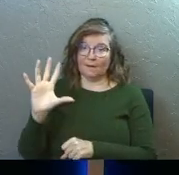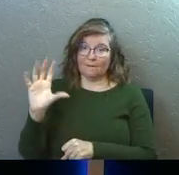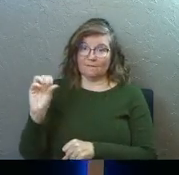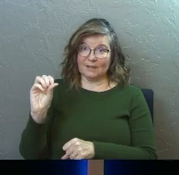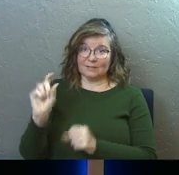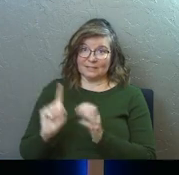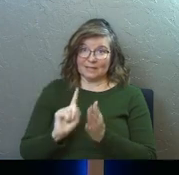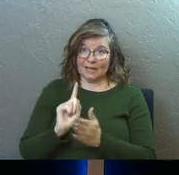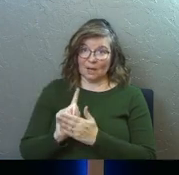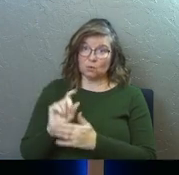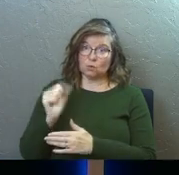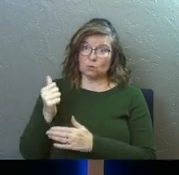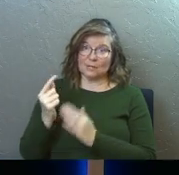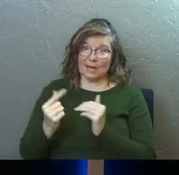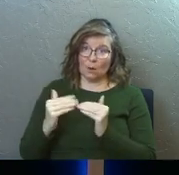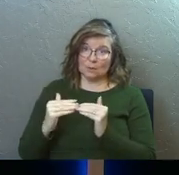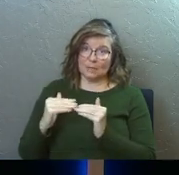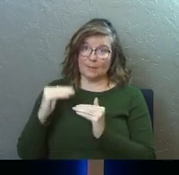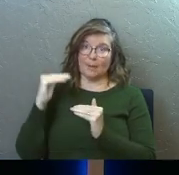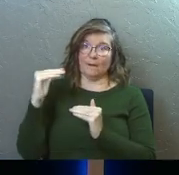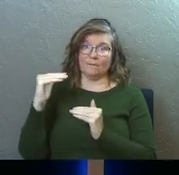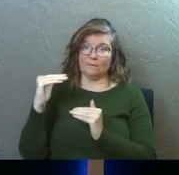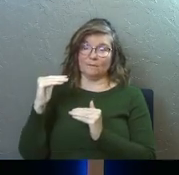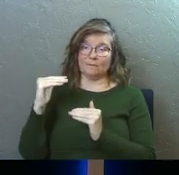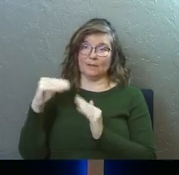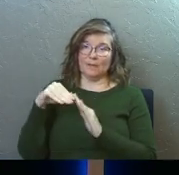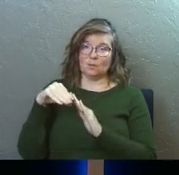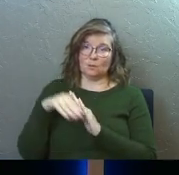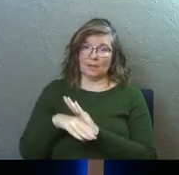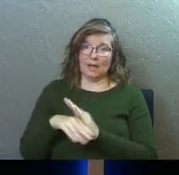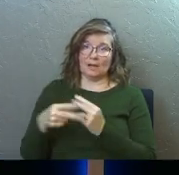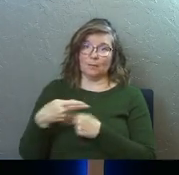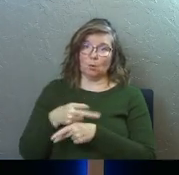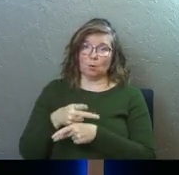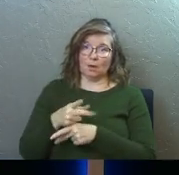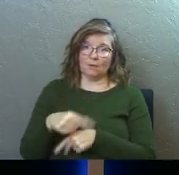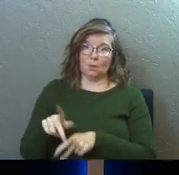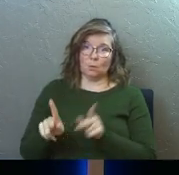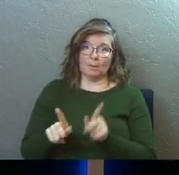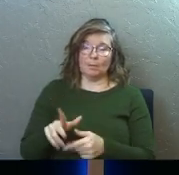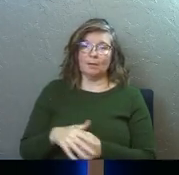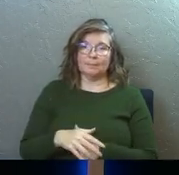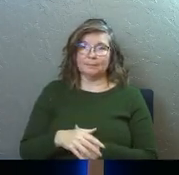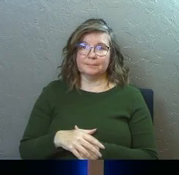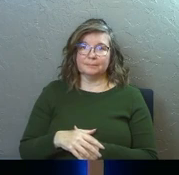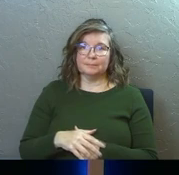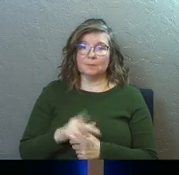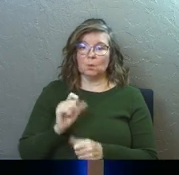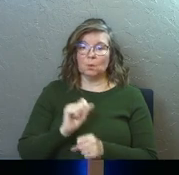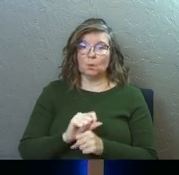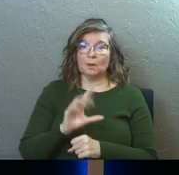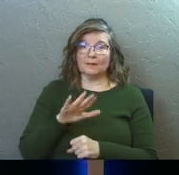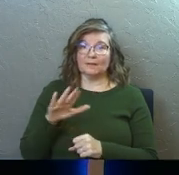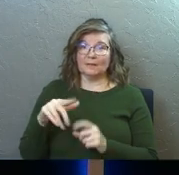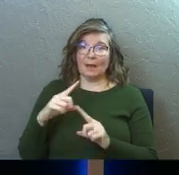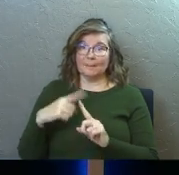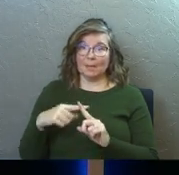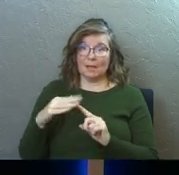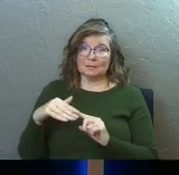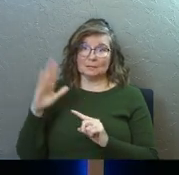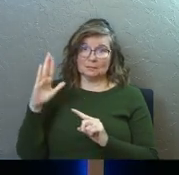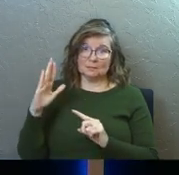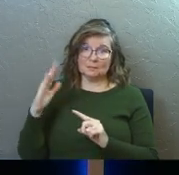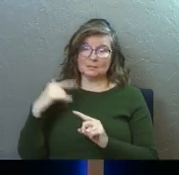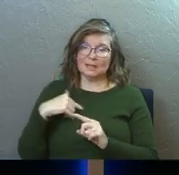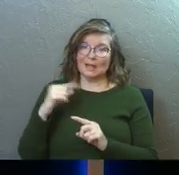above their, 10 above, that there was a sharp decline of productivity in those people. Those who work 55 plus hours,